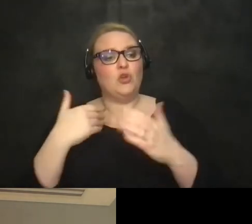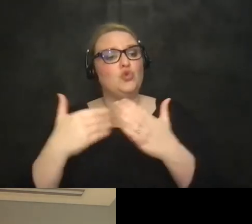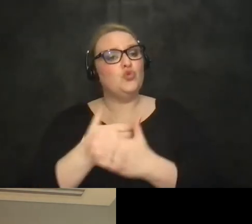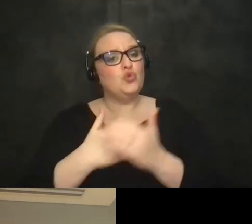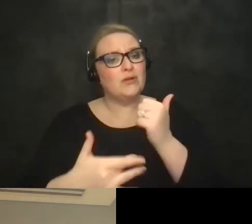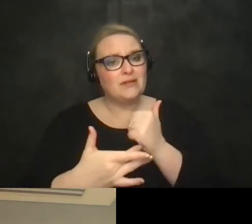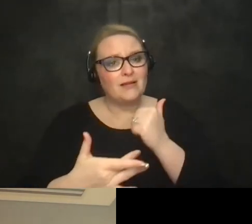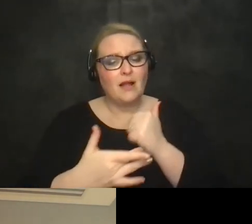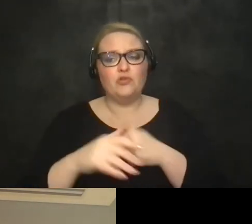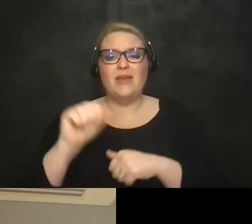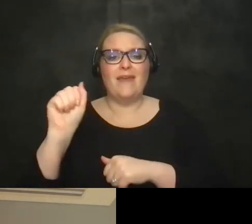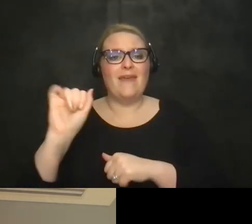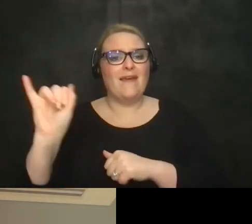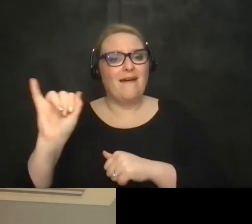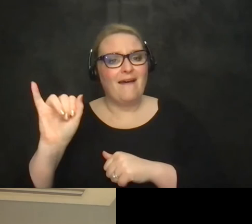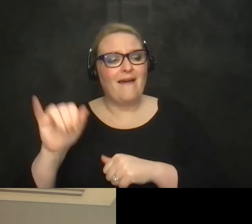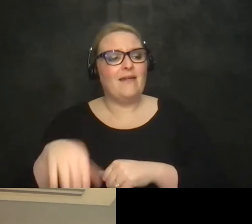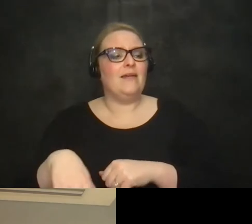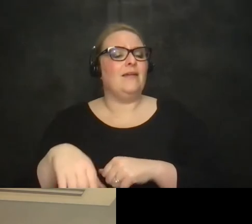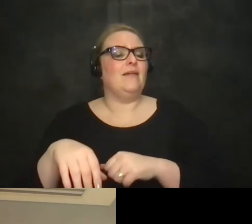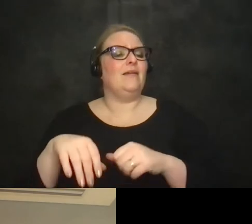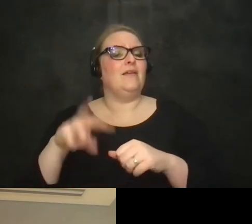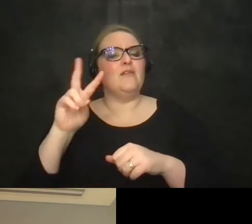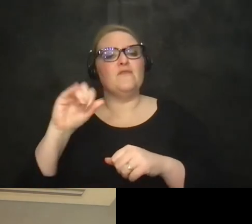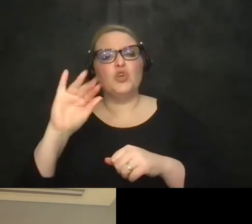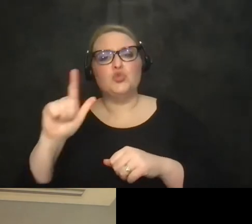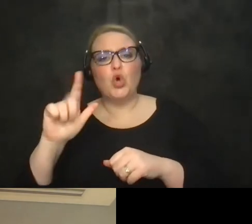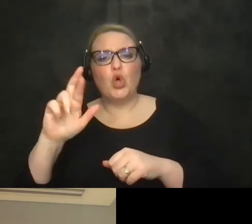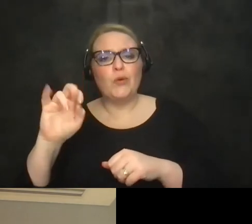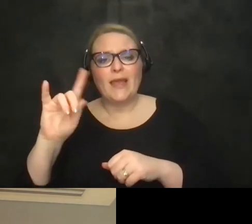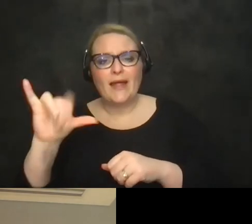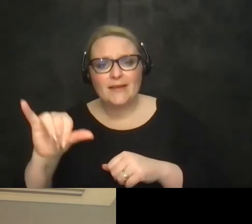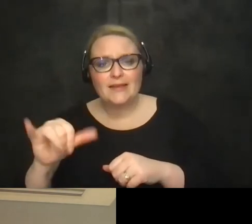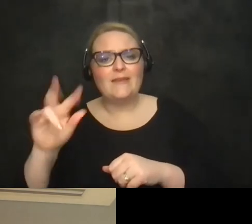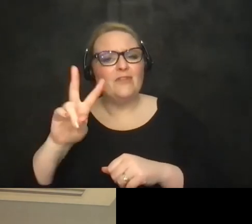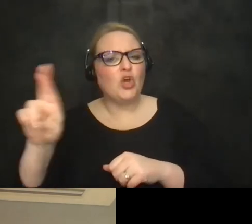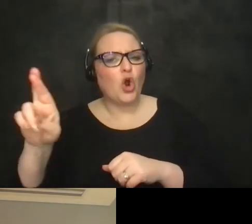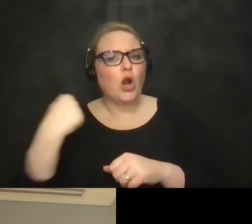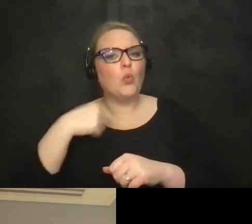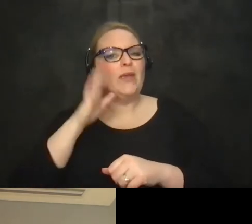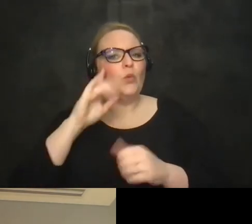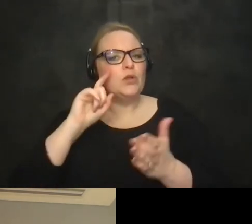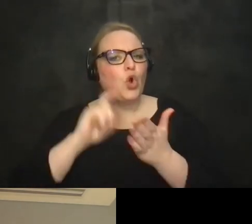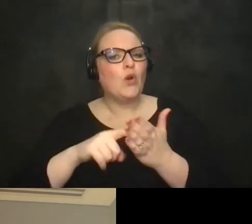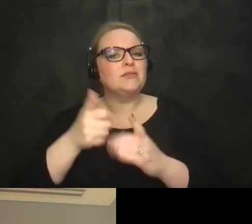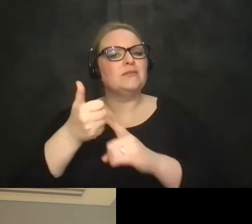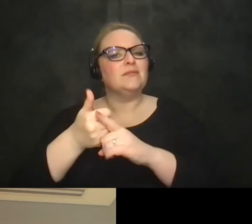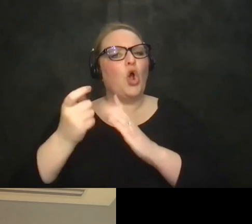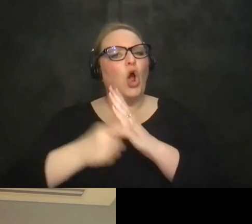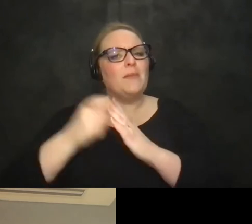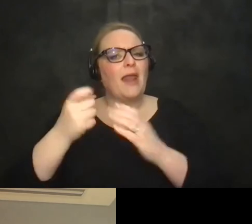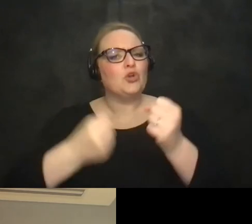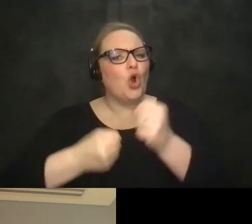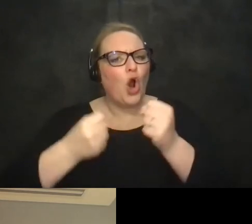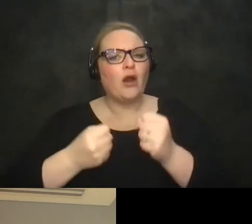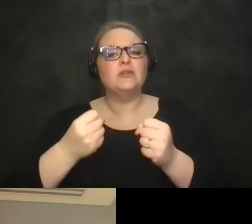intelligence internet of things virtual reality we're going to see things like autonomous vehicles making a difference in the day-to-day